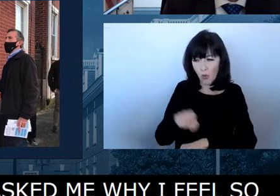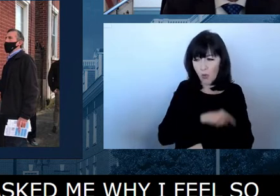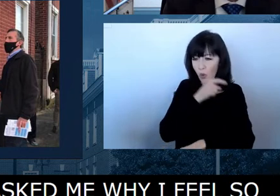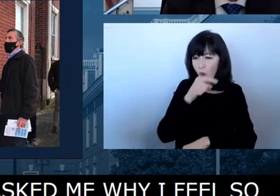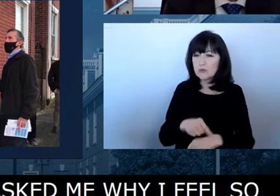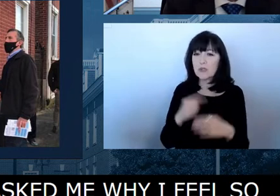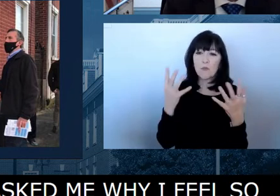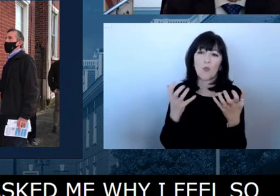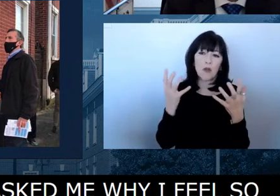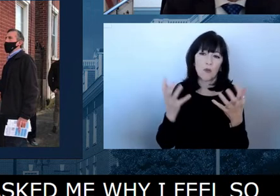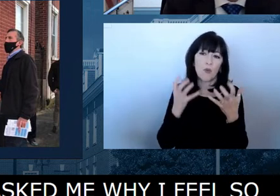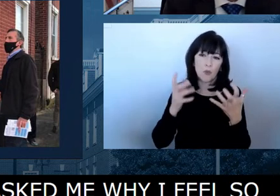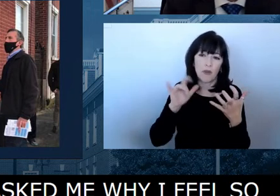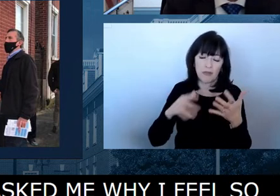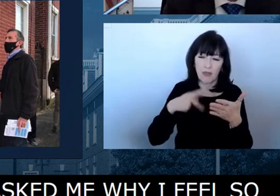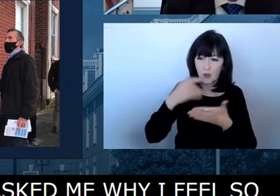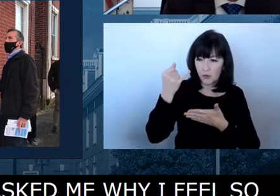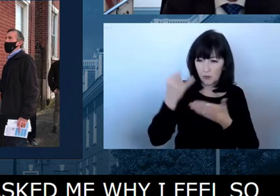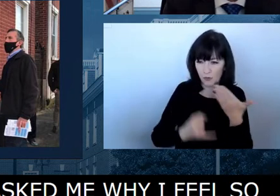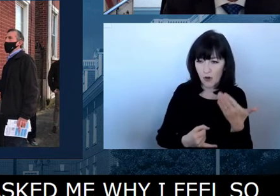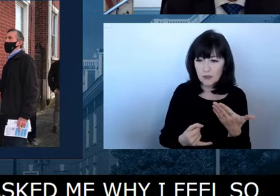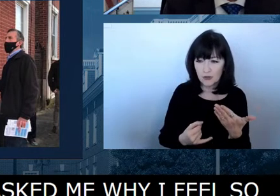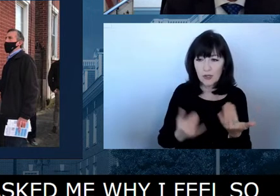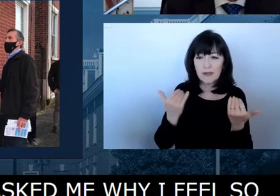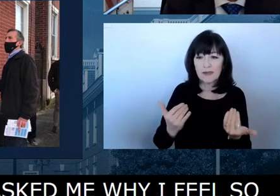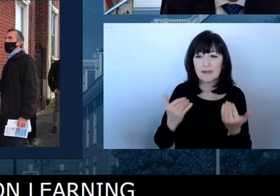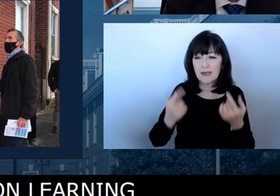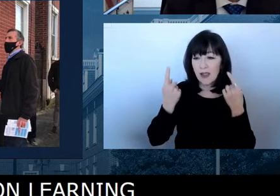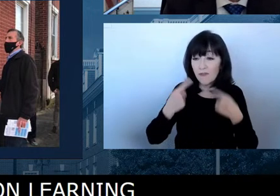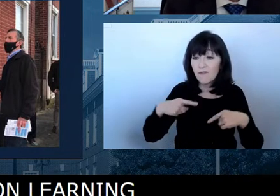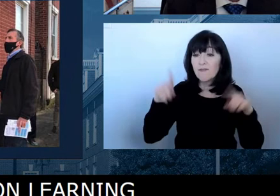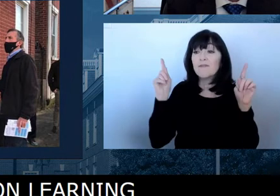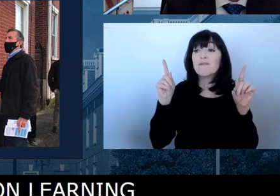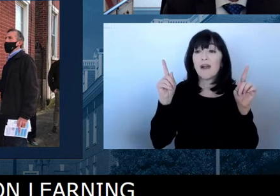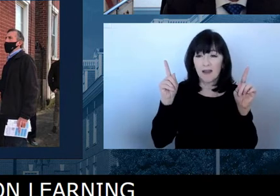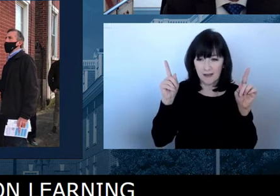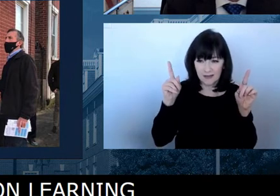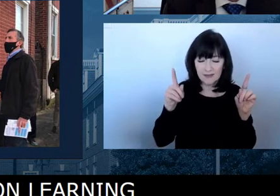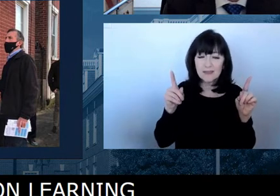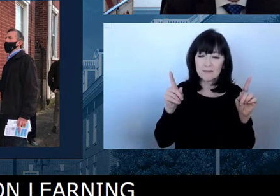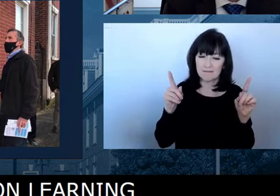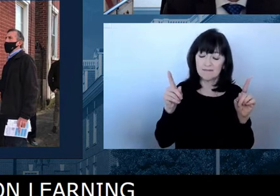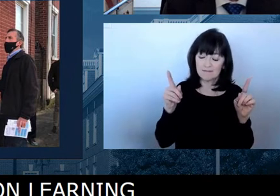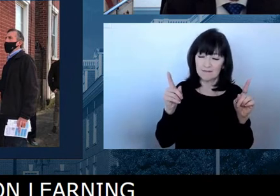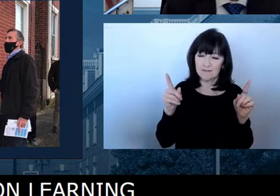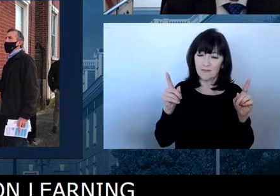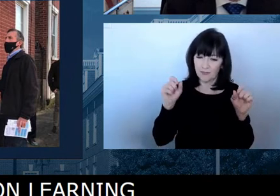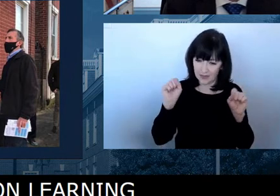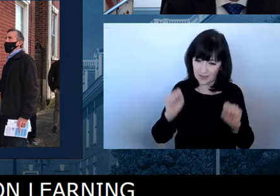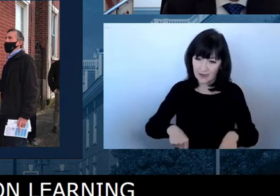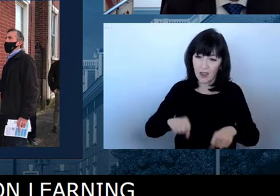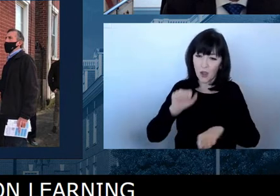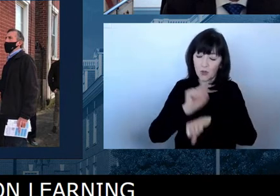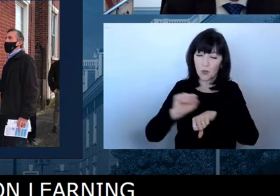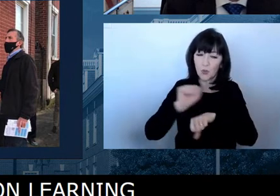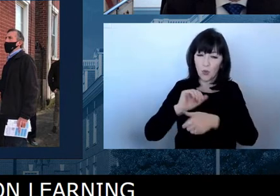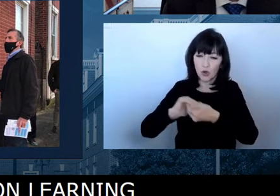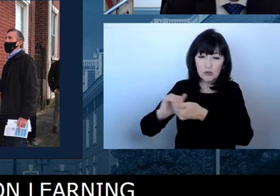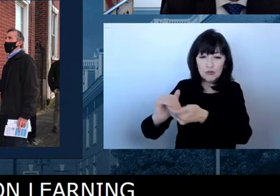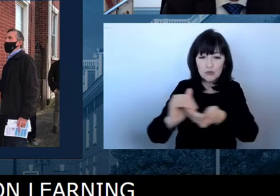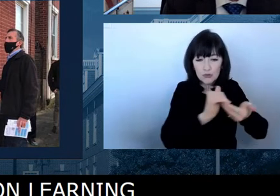that just haven't moved forward. And now we are finally finding ourselves in a place where we're going to work together to change